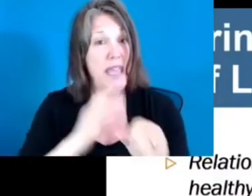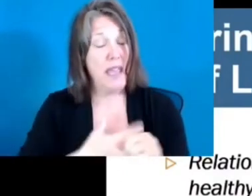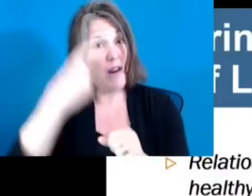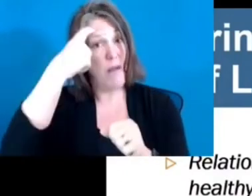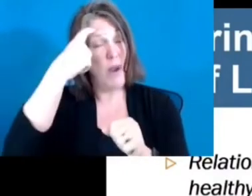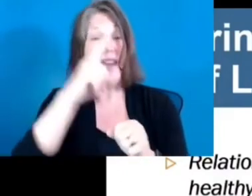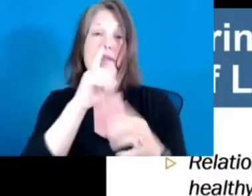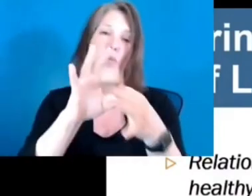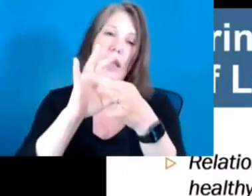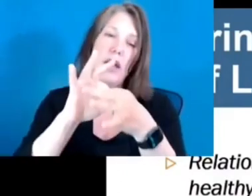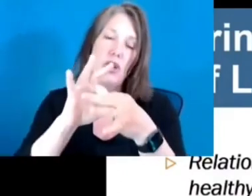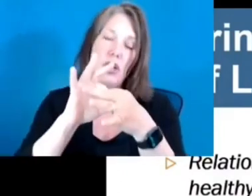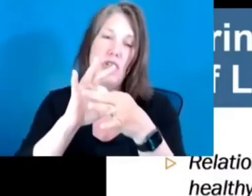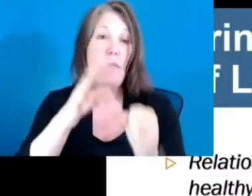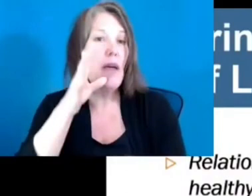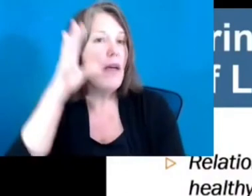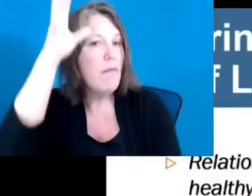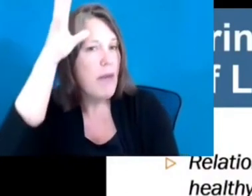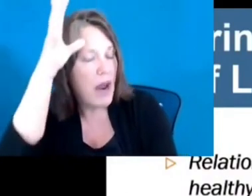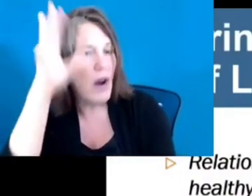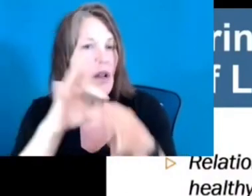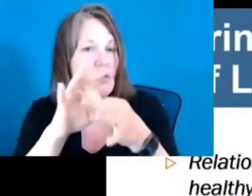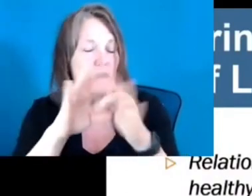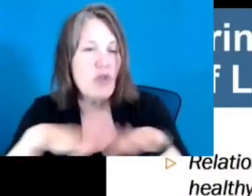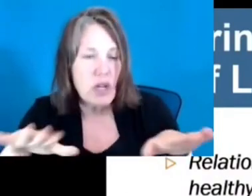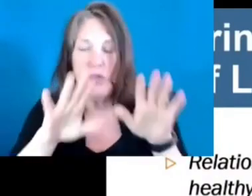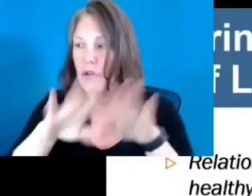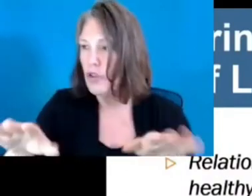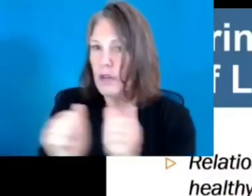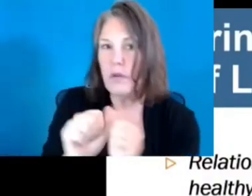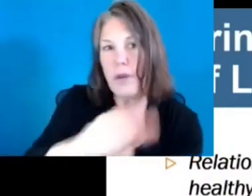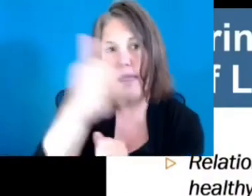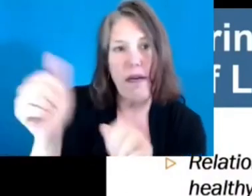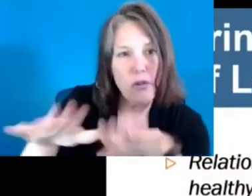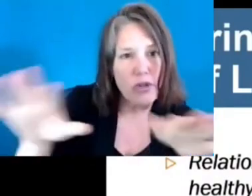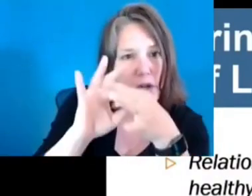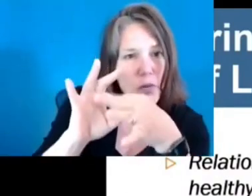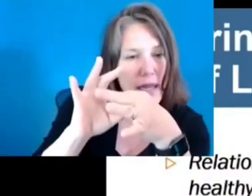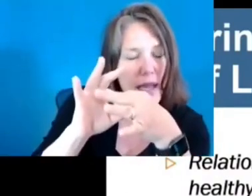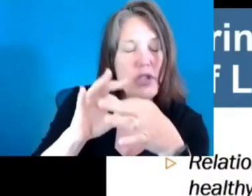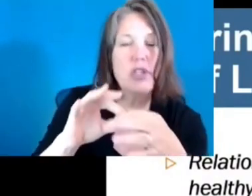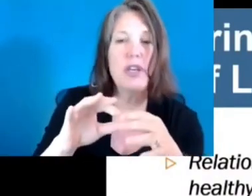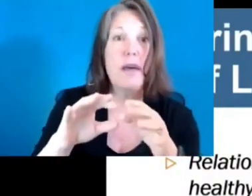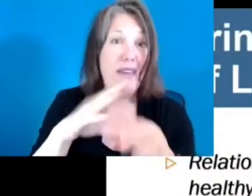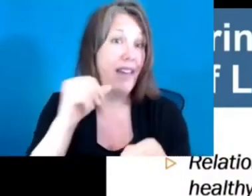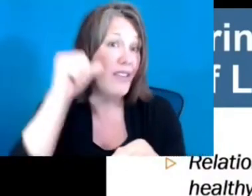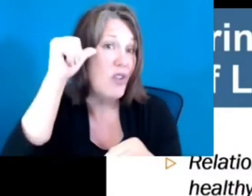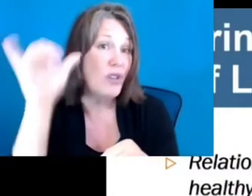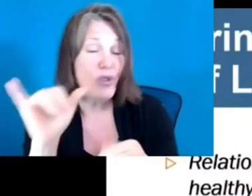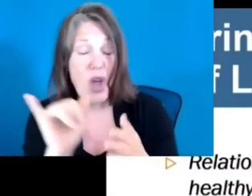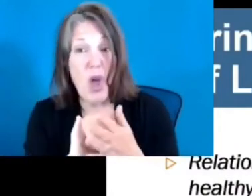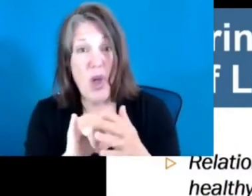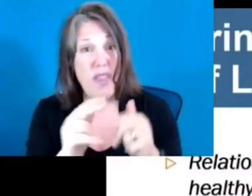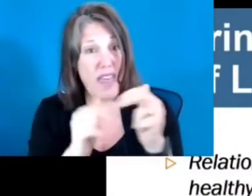with other children and adults that actually build brain architecture. They cause the